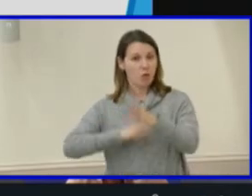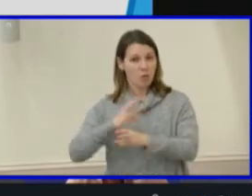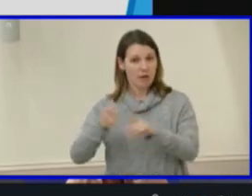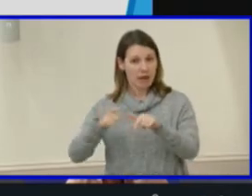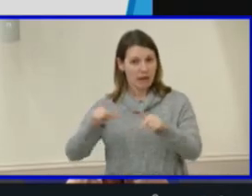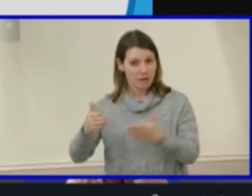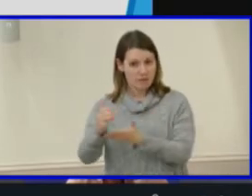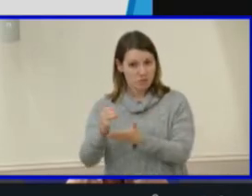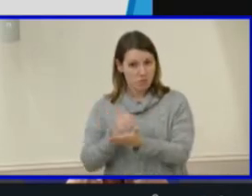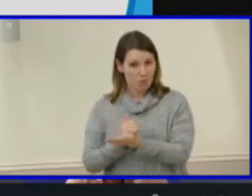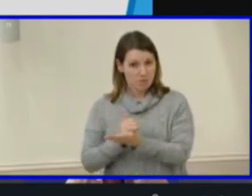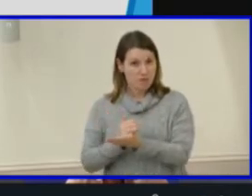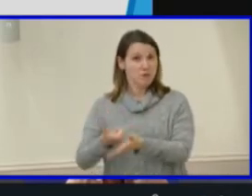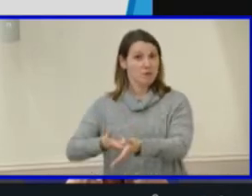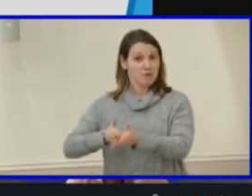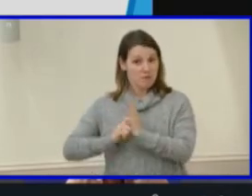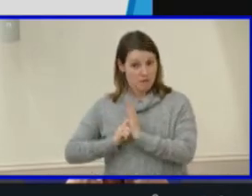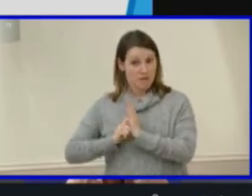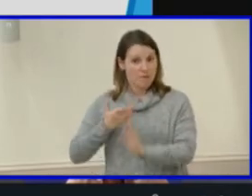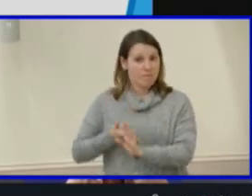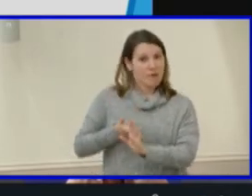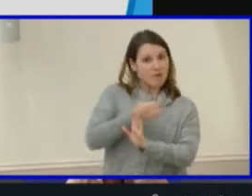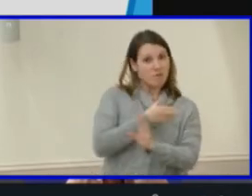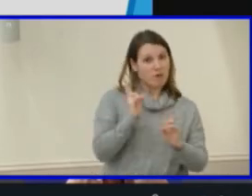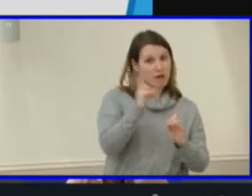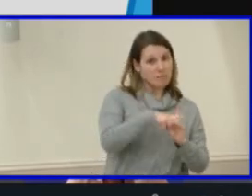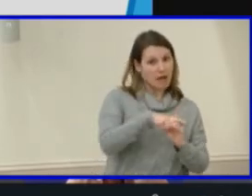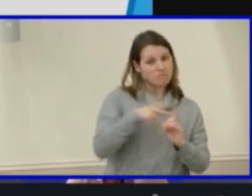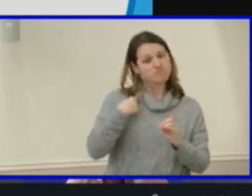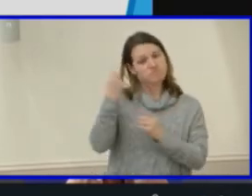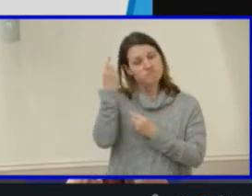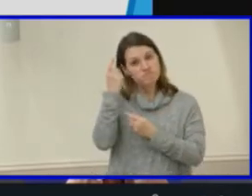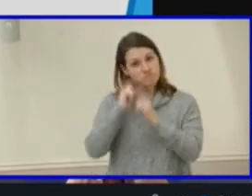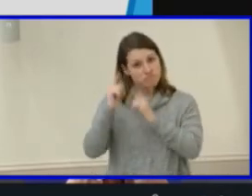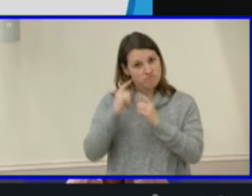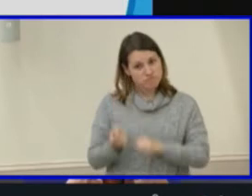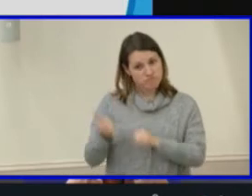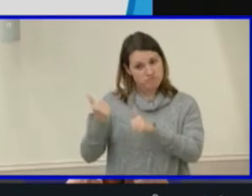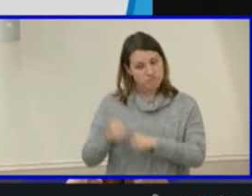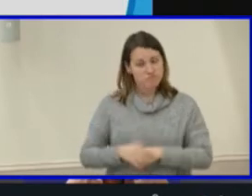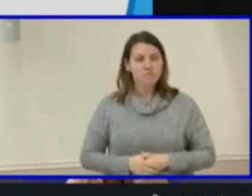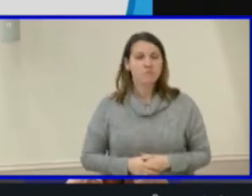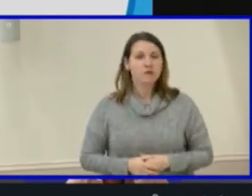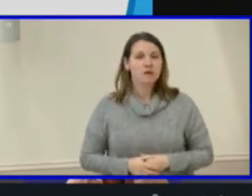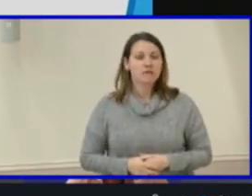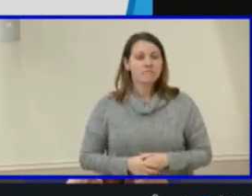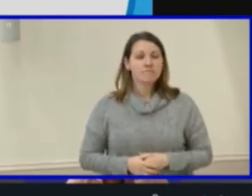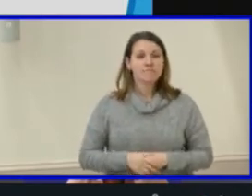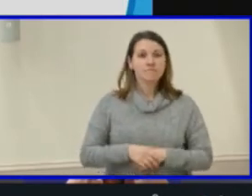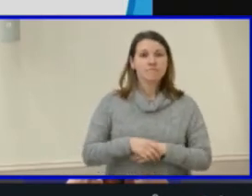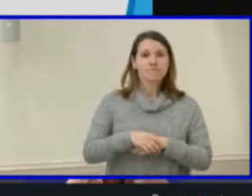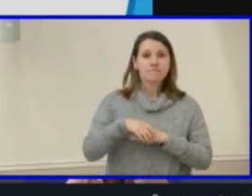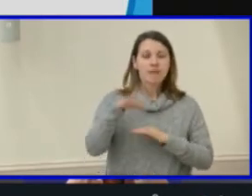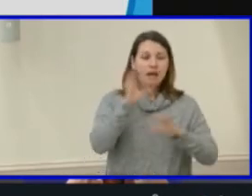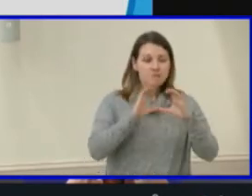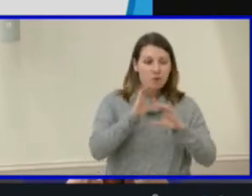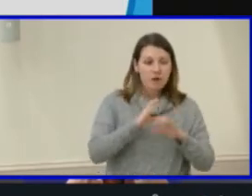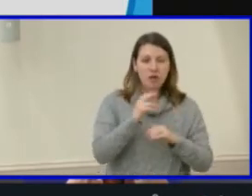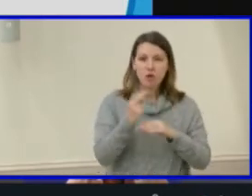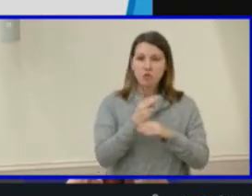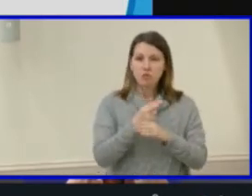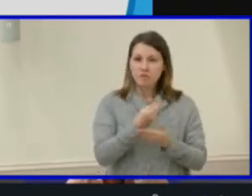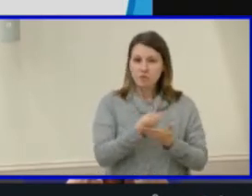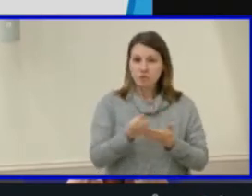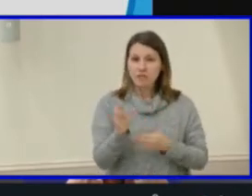as a criterion to applying to Maggie L. Walker Governor School. Exploration and use of resources such as virtual